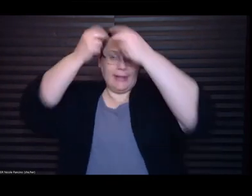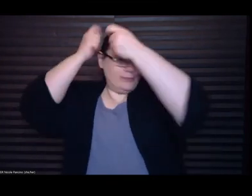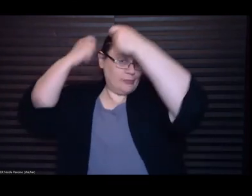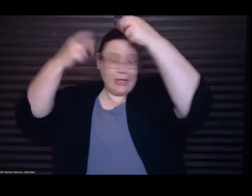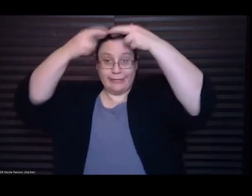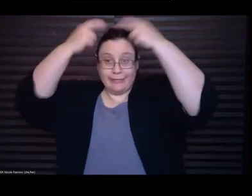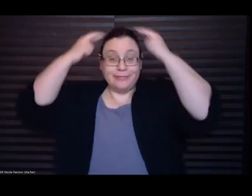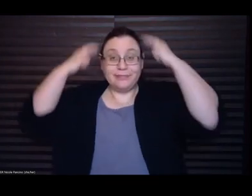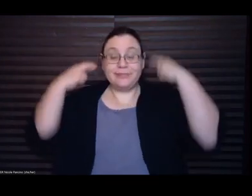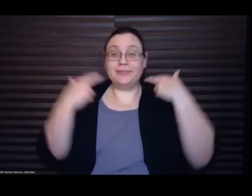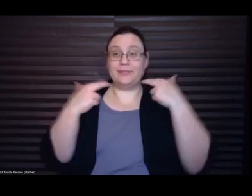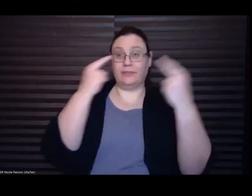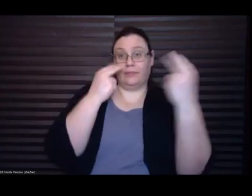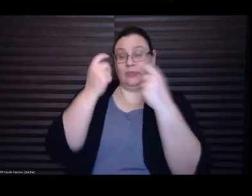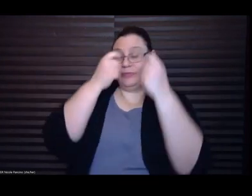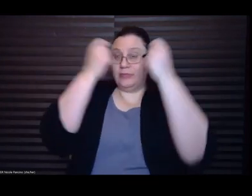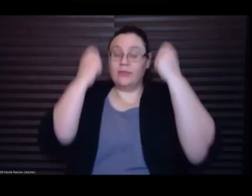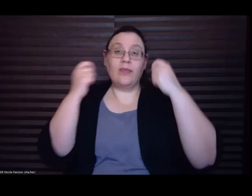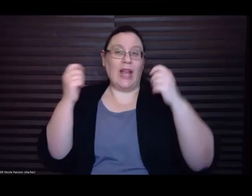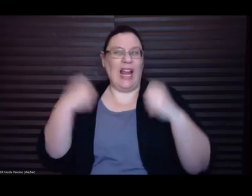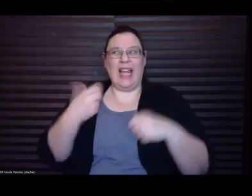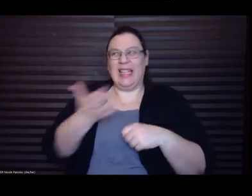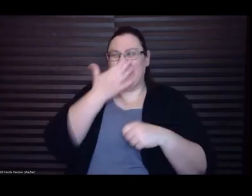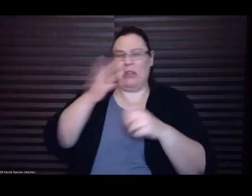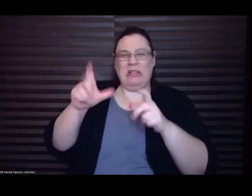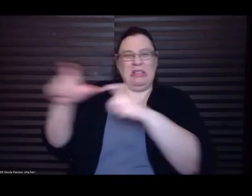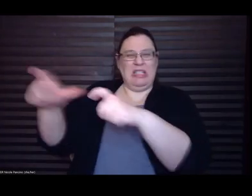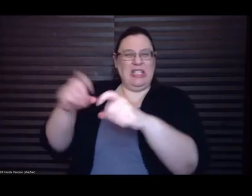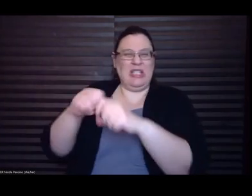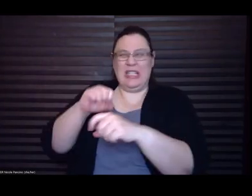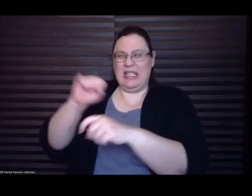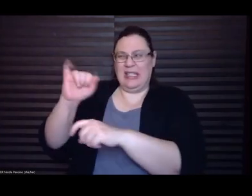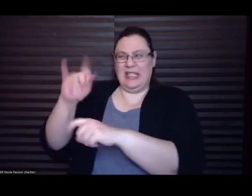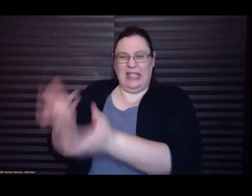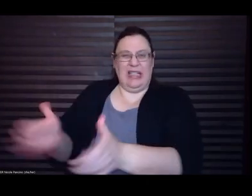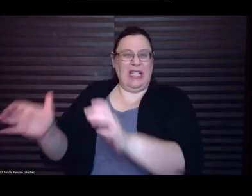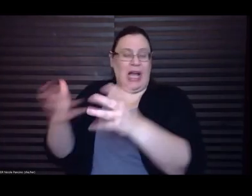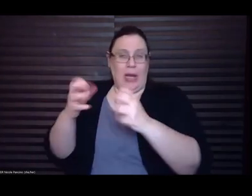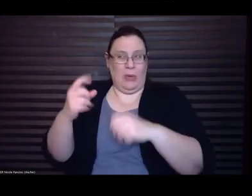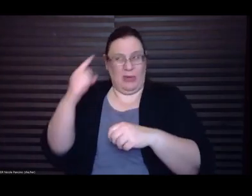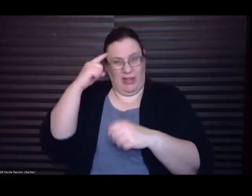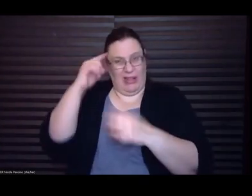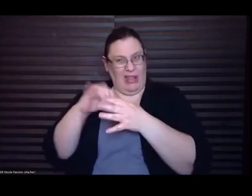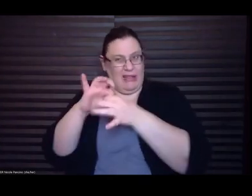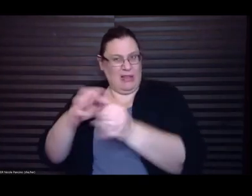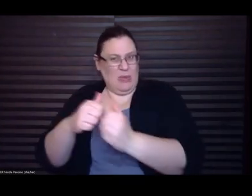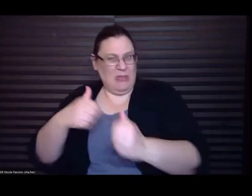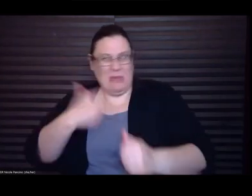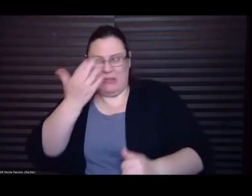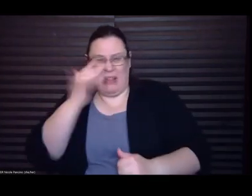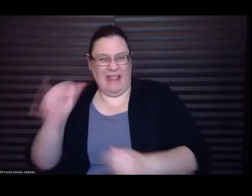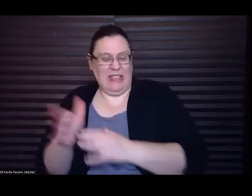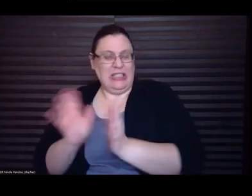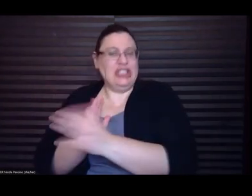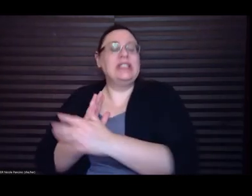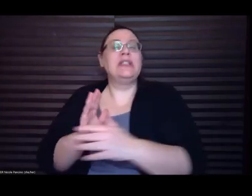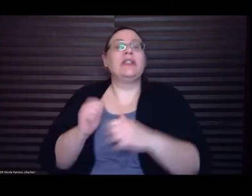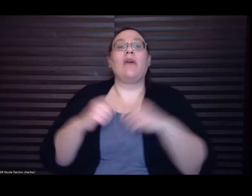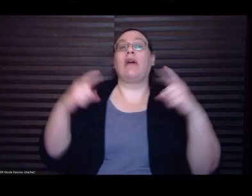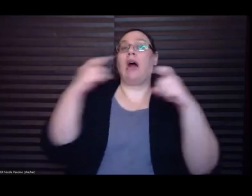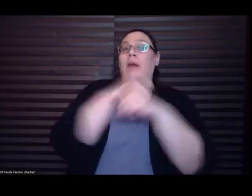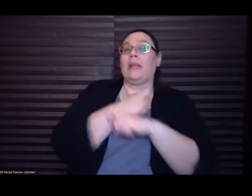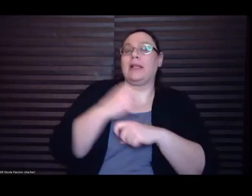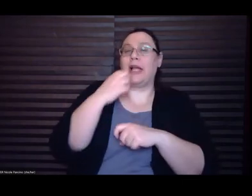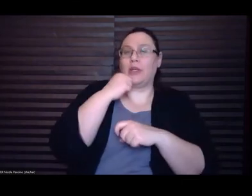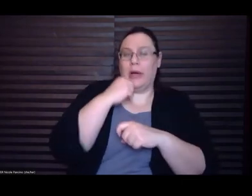I don't want him to think it has anything to do with me. I put on a complex pair of underwear that is not so much underwear as a bundle of string, and I stand before the mirror. I